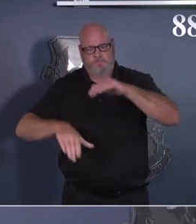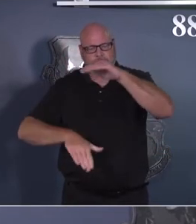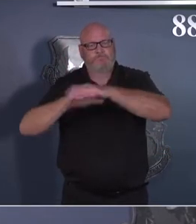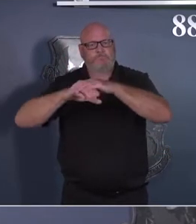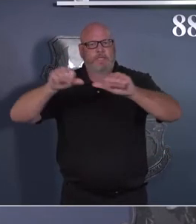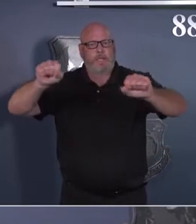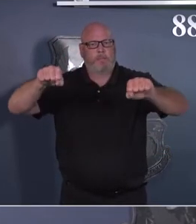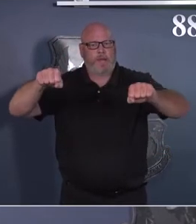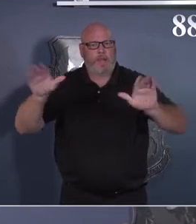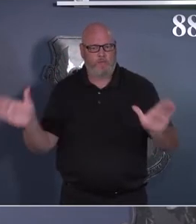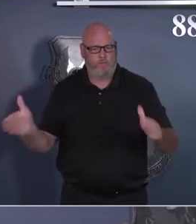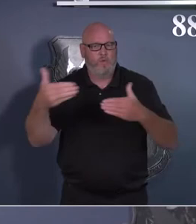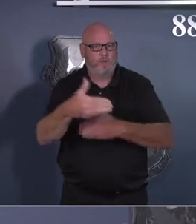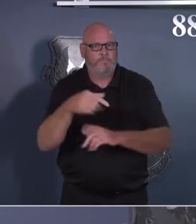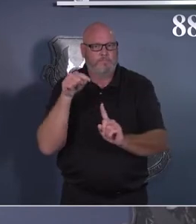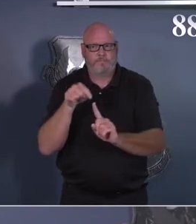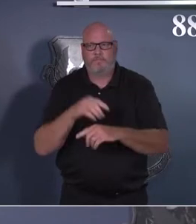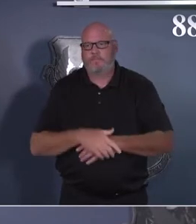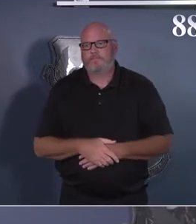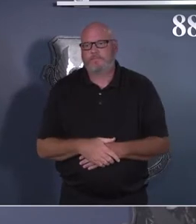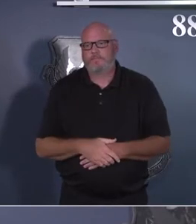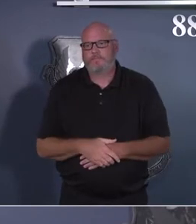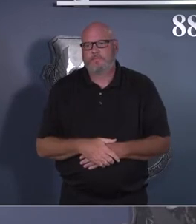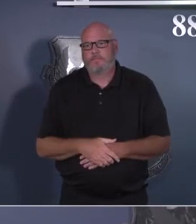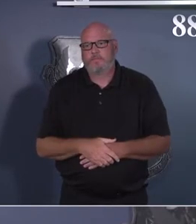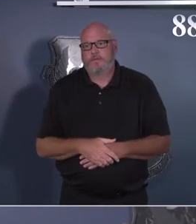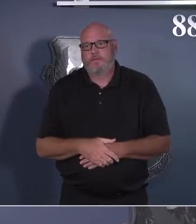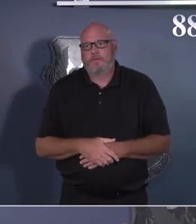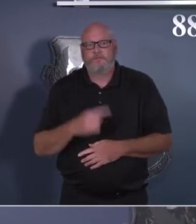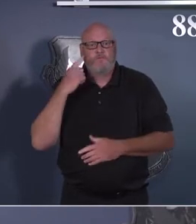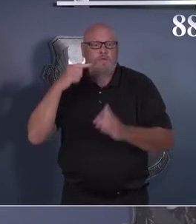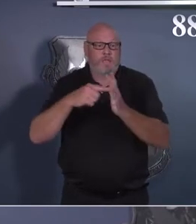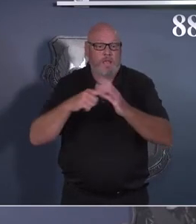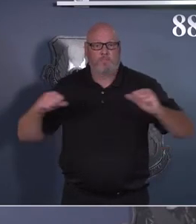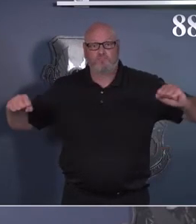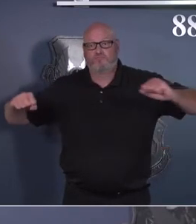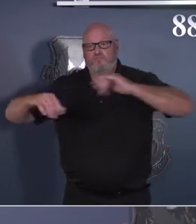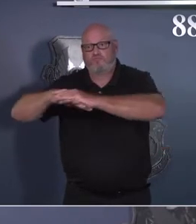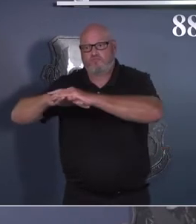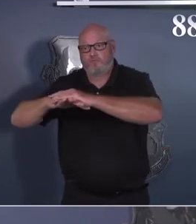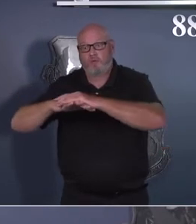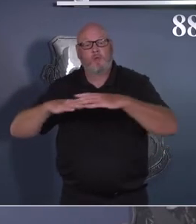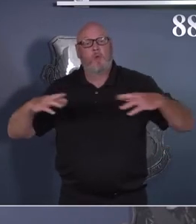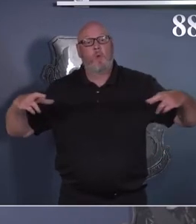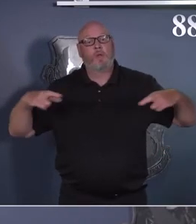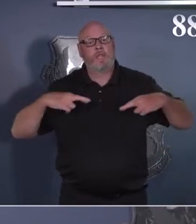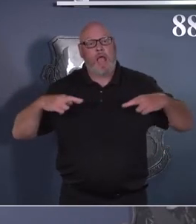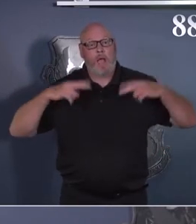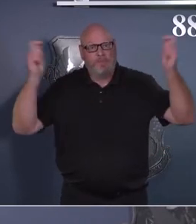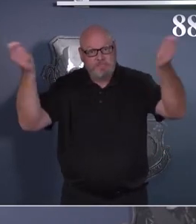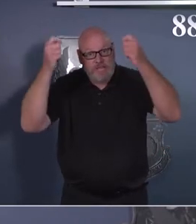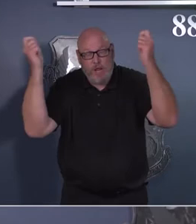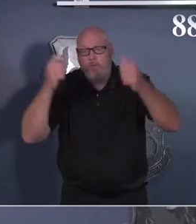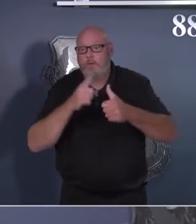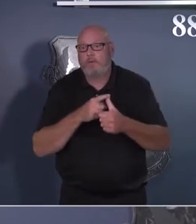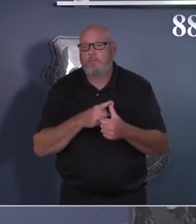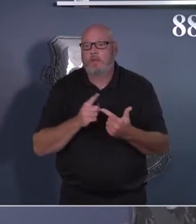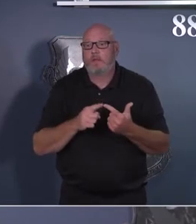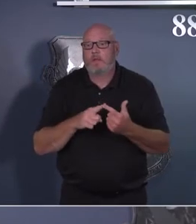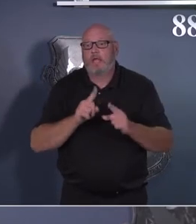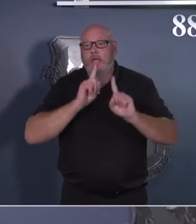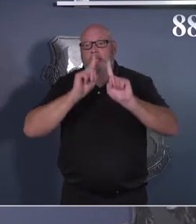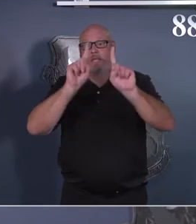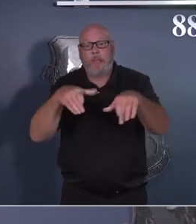gatherings. Think retirement ceremonies, farewells, commander calls, those types of big events where you're pulling people together for a